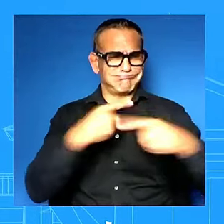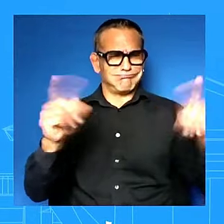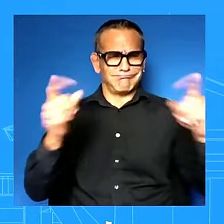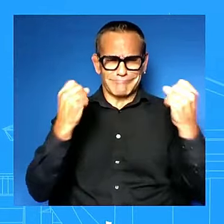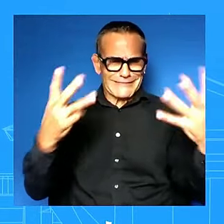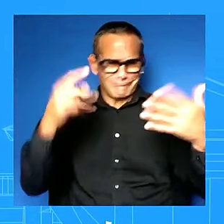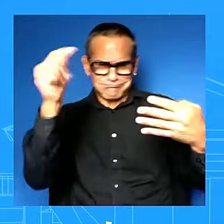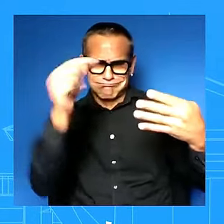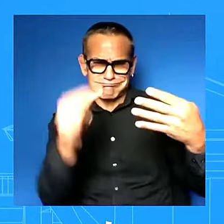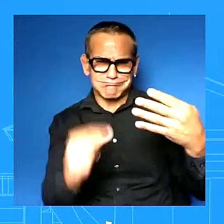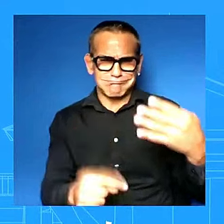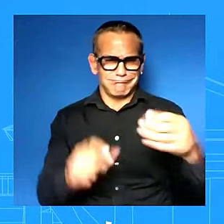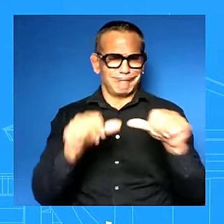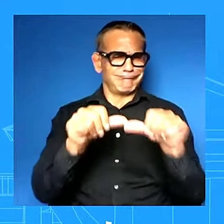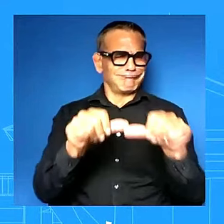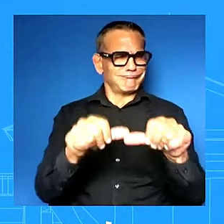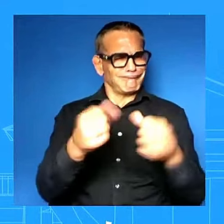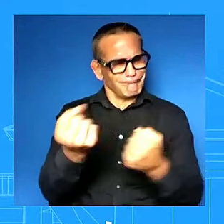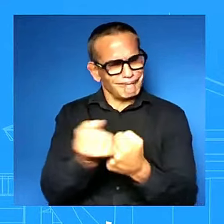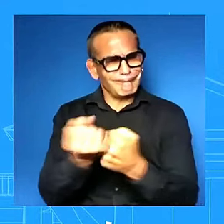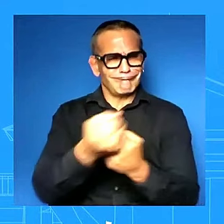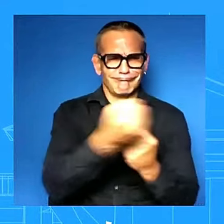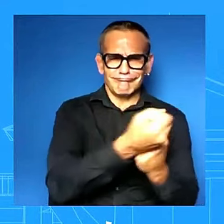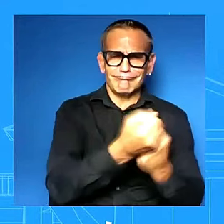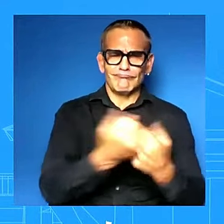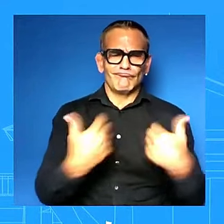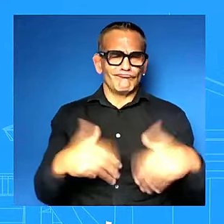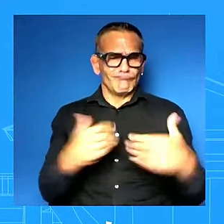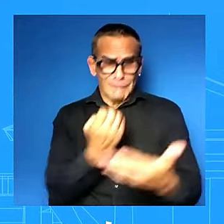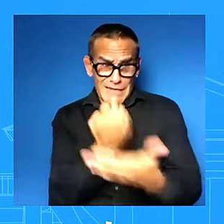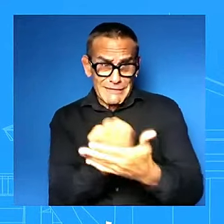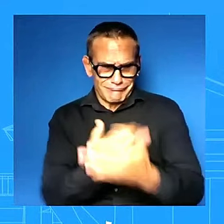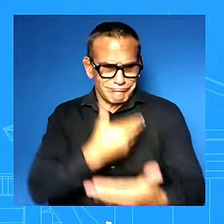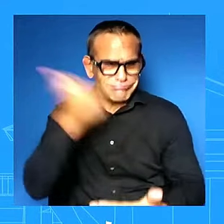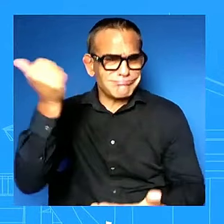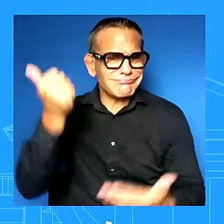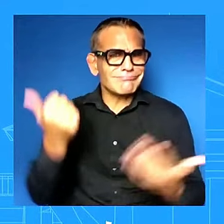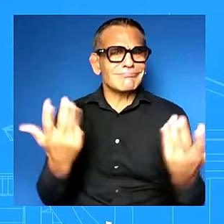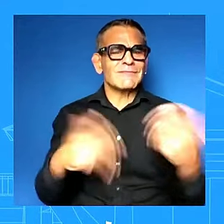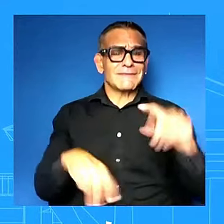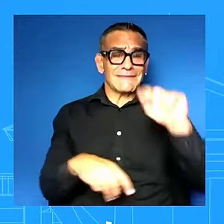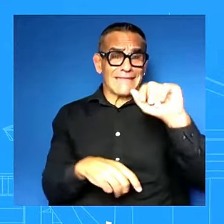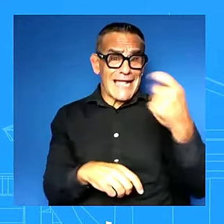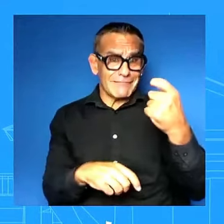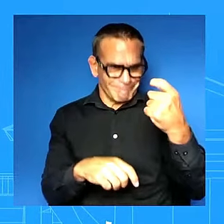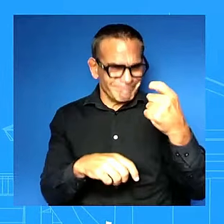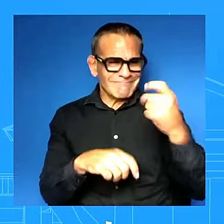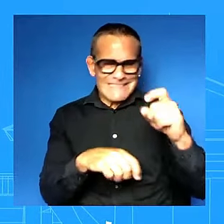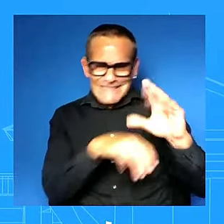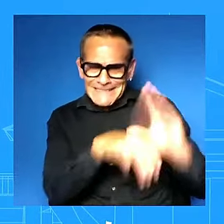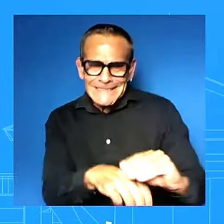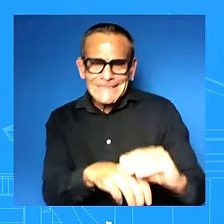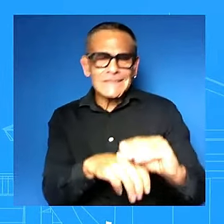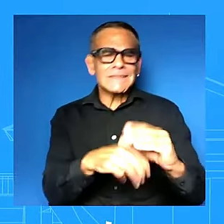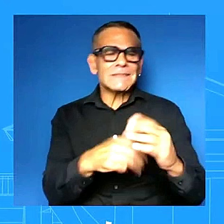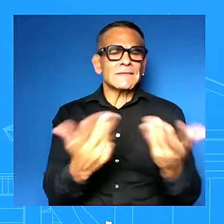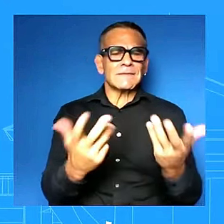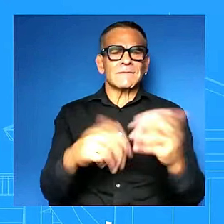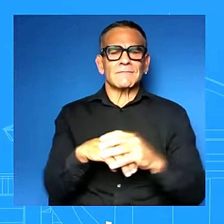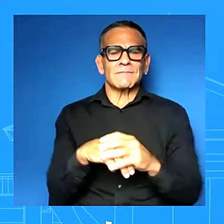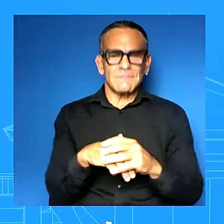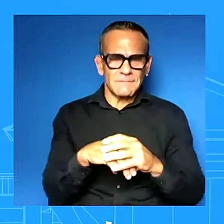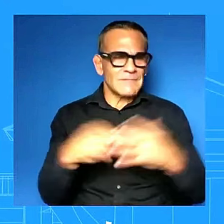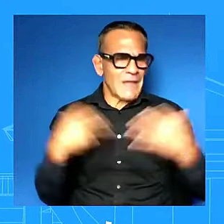economy around what we did to make sure that we lower cost uh when it comes to um whether it's health care uh